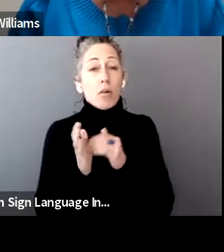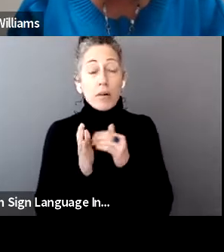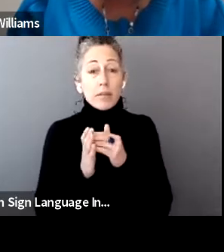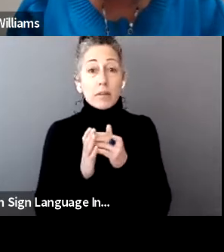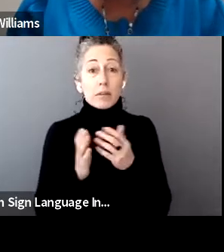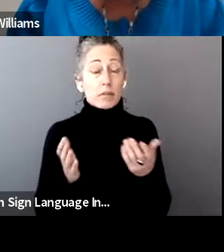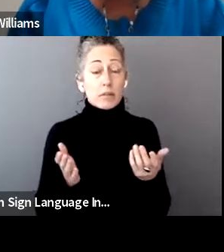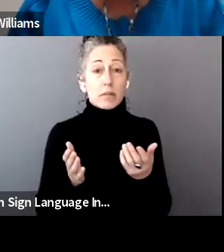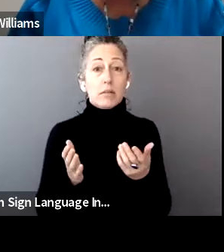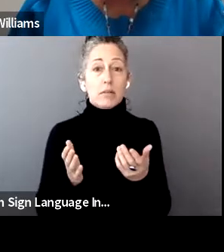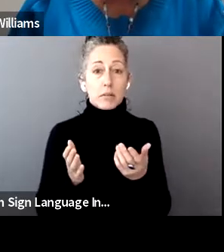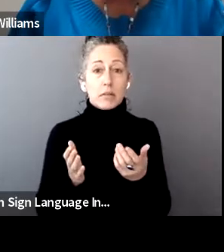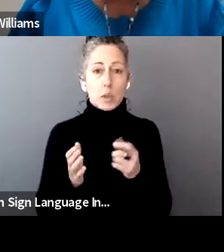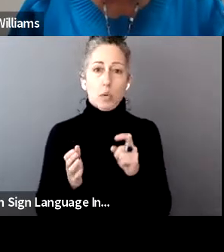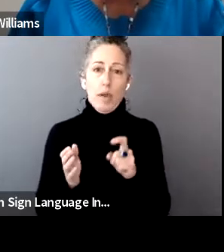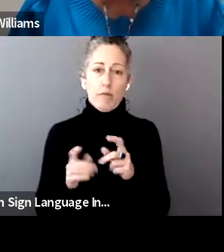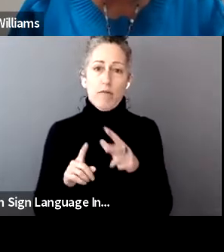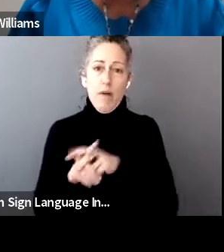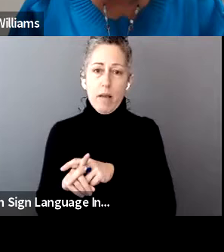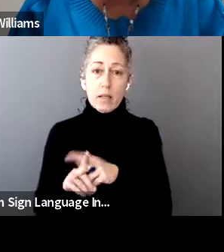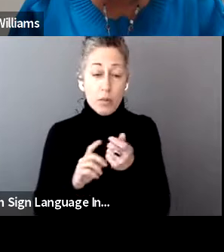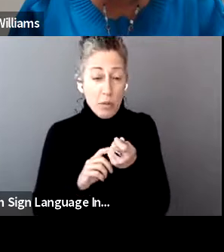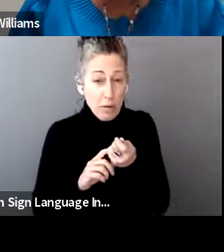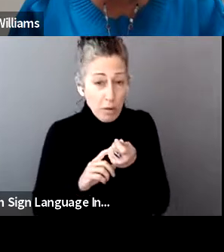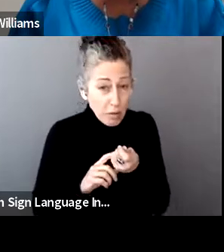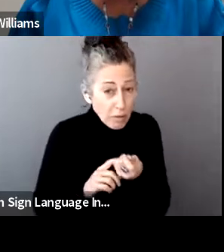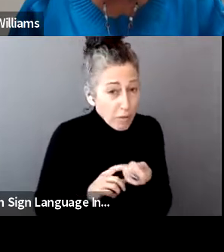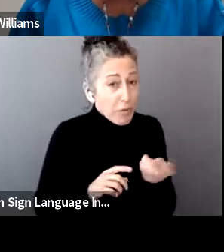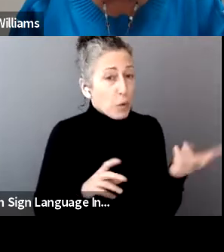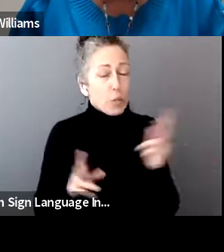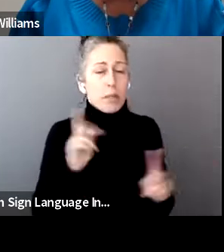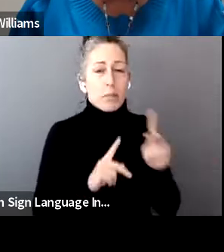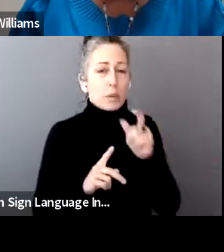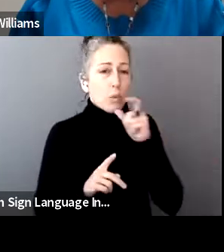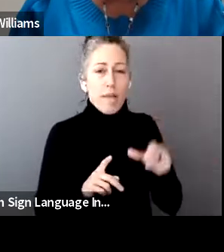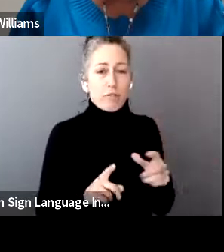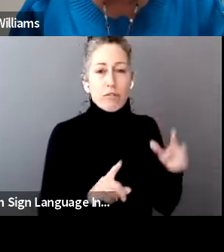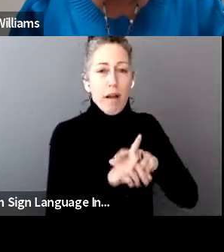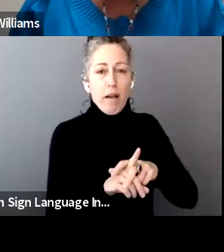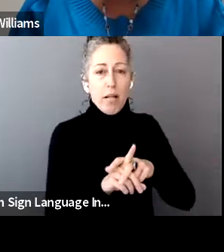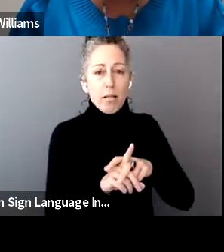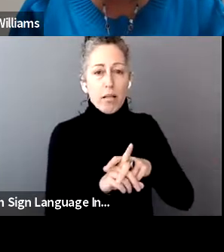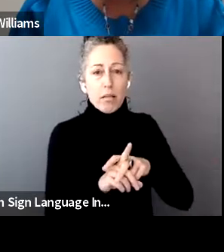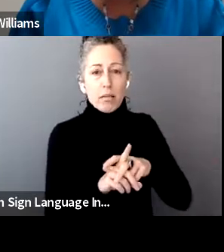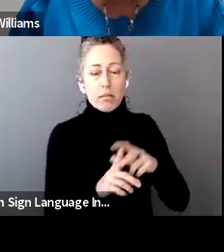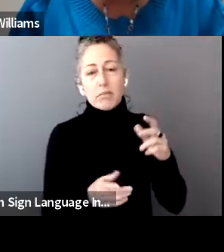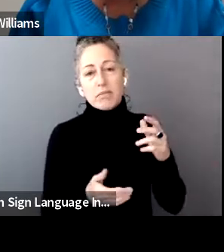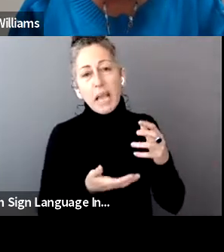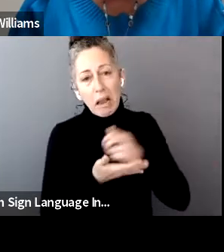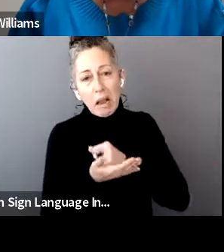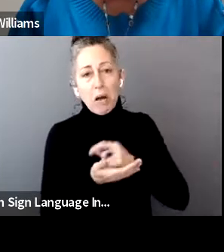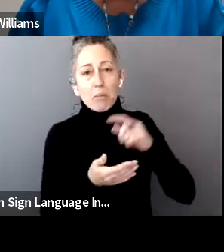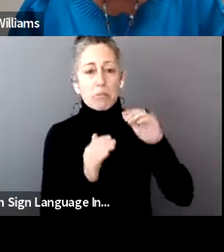when you don't have to file a tax return, like if you're just straight social security income or you make less than a certain amount of money per year.